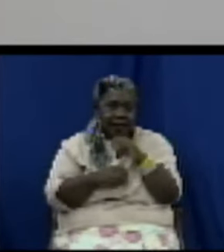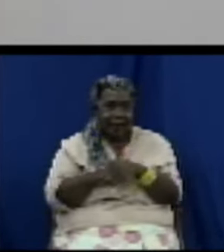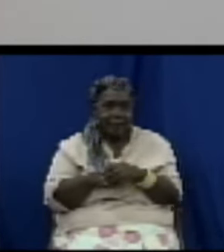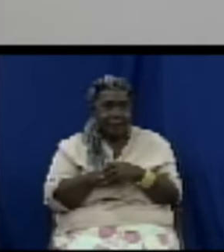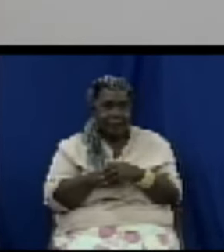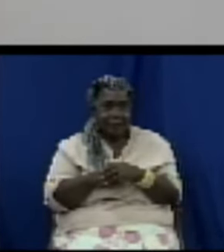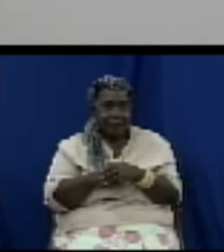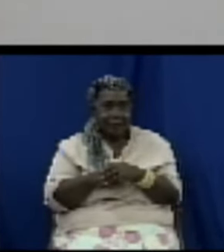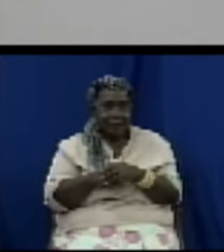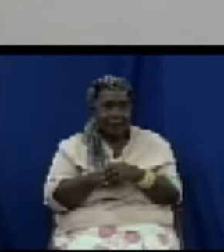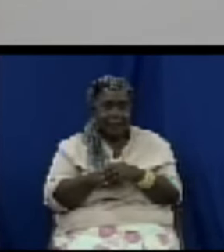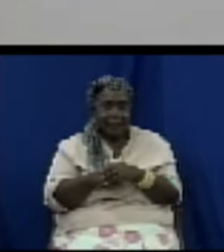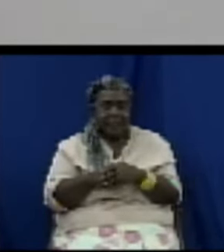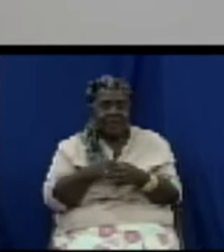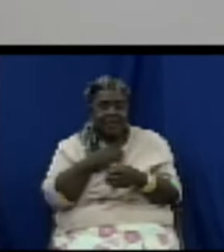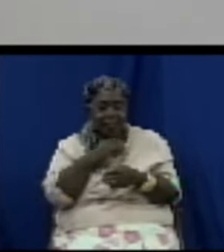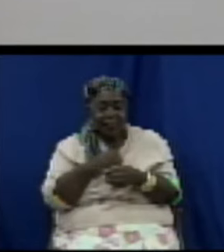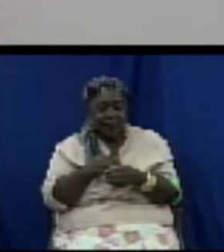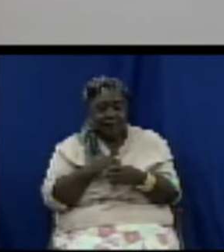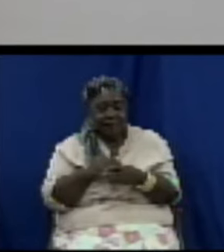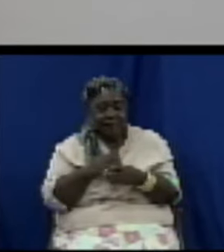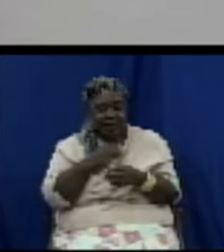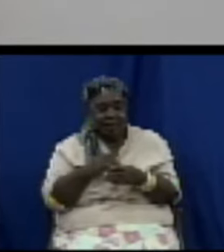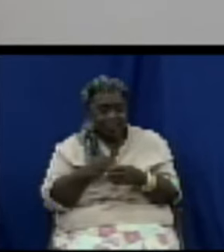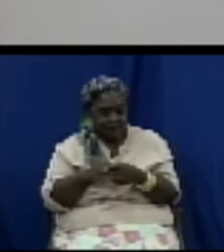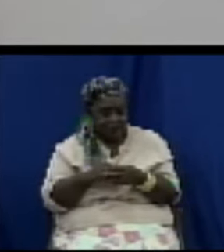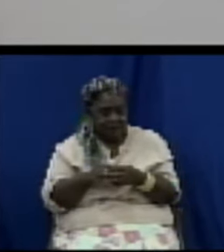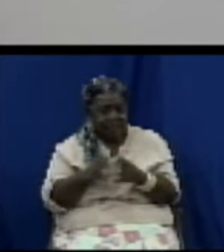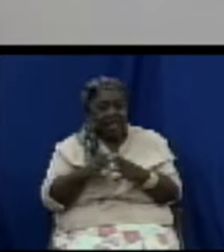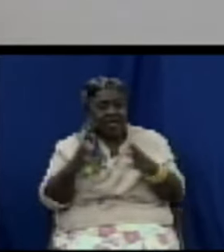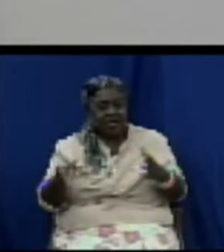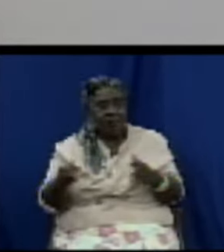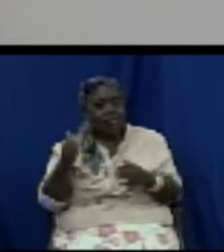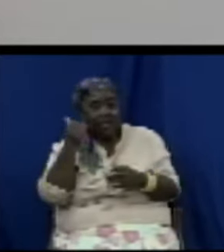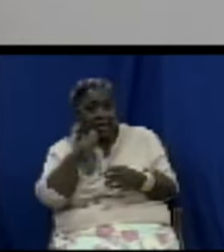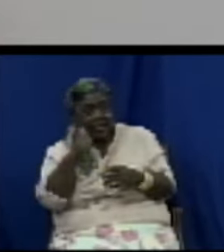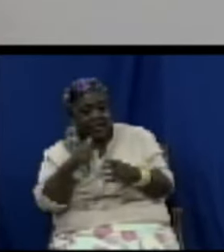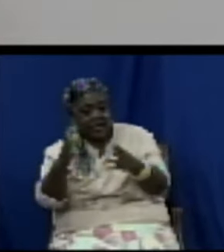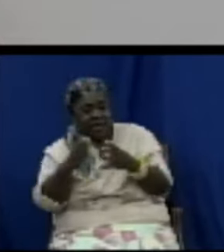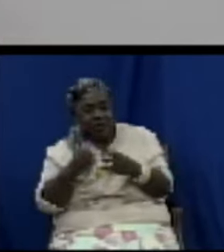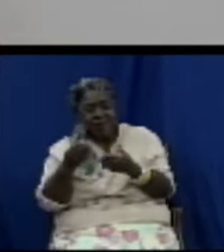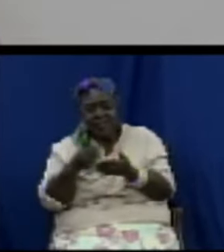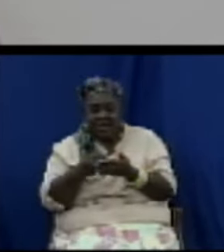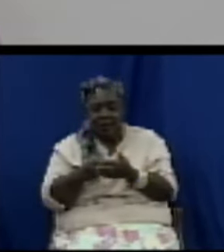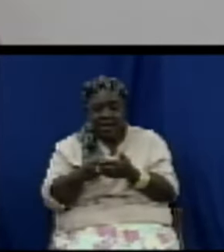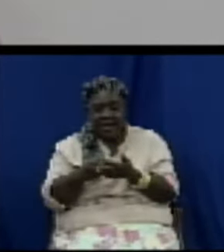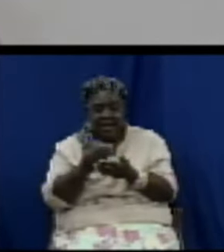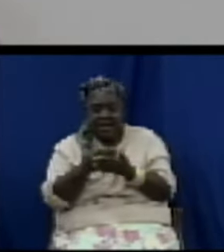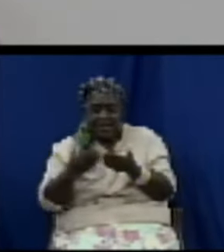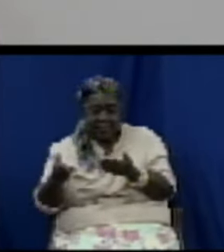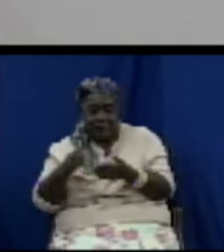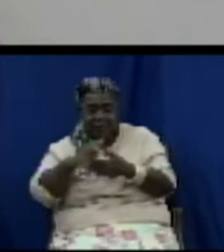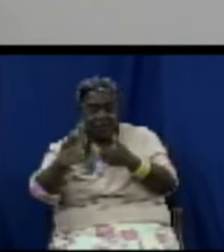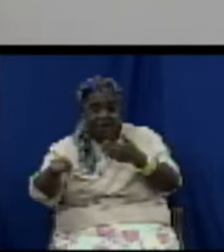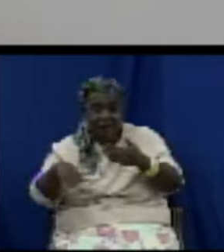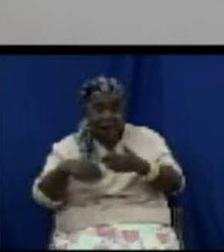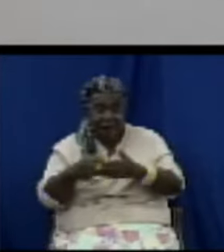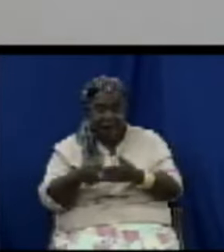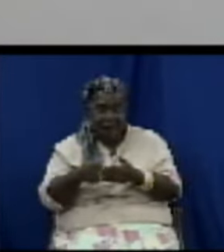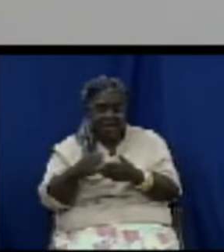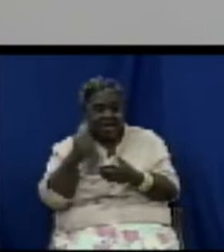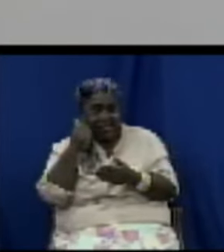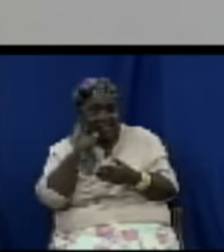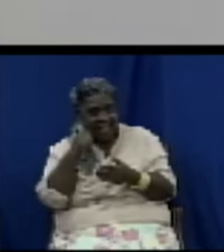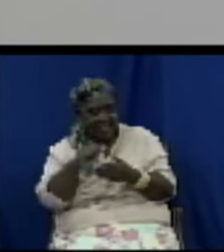auntie she wants to buy a bike for all her nieces and nephews she goes to a store in town and she says to the